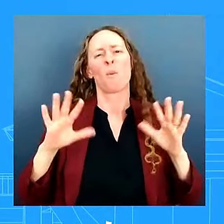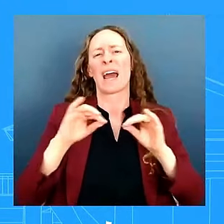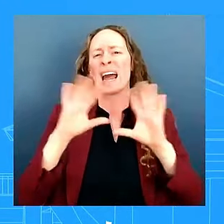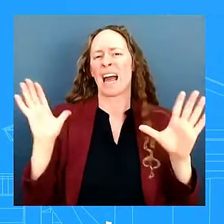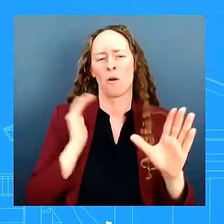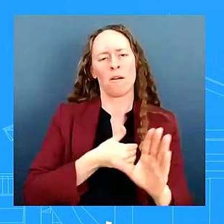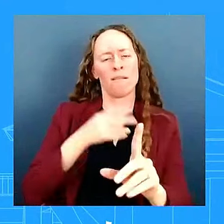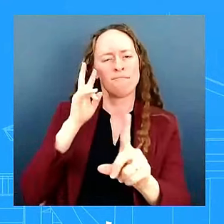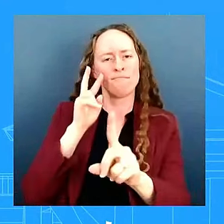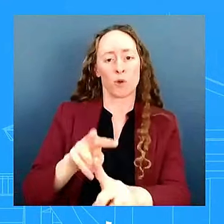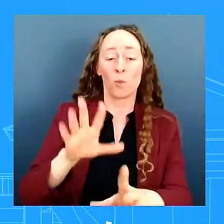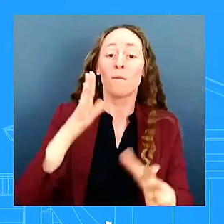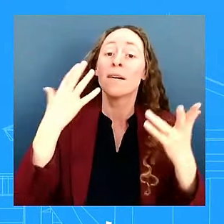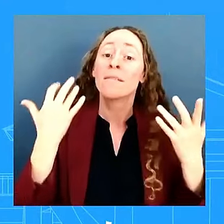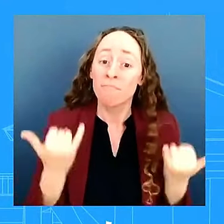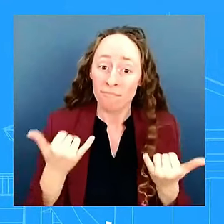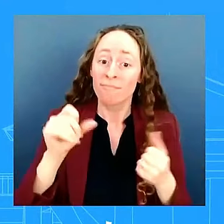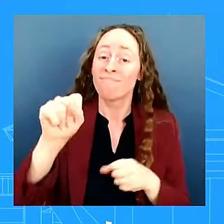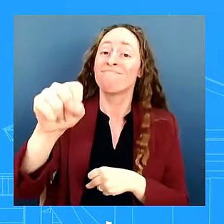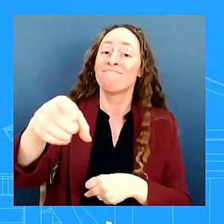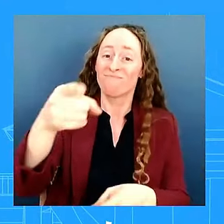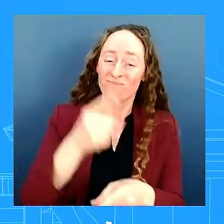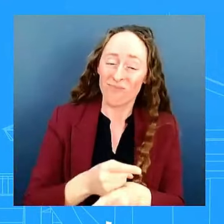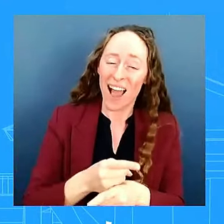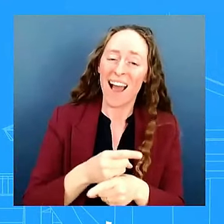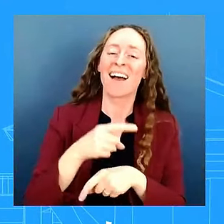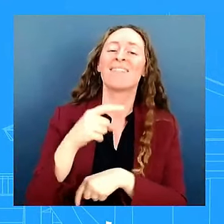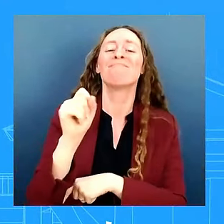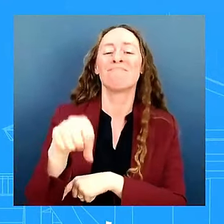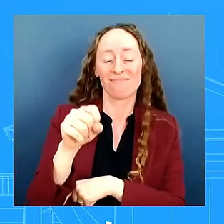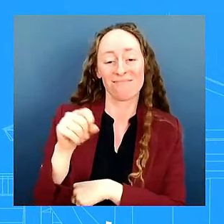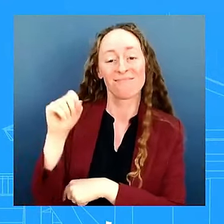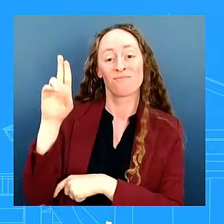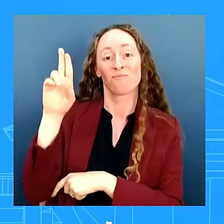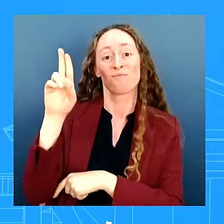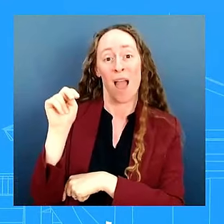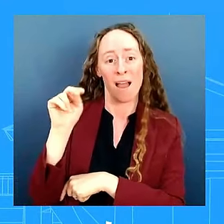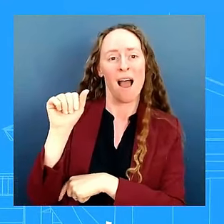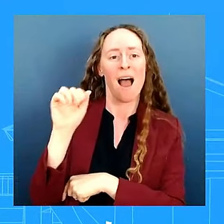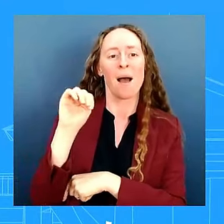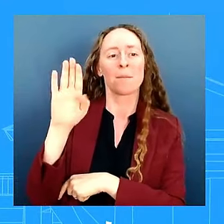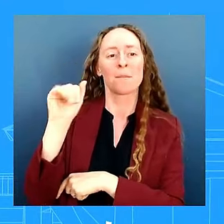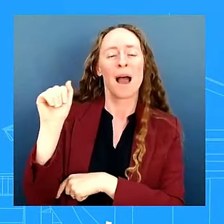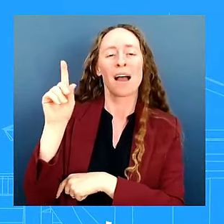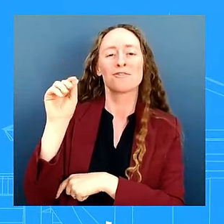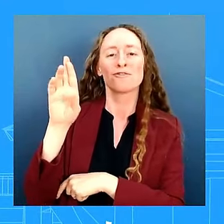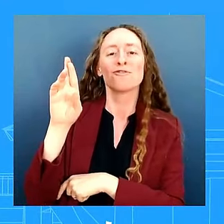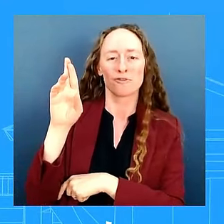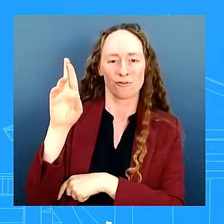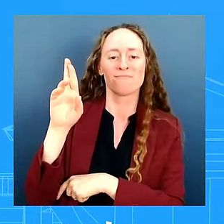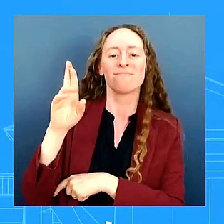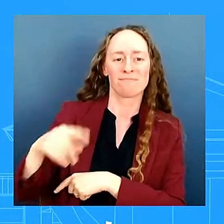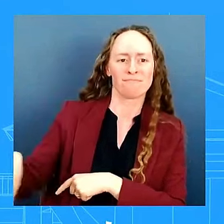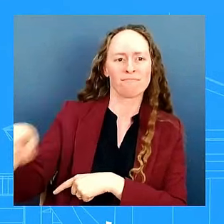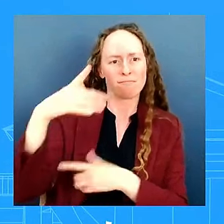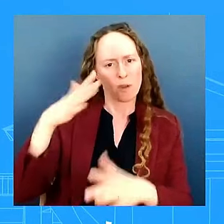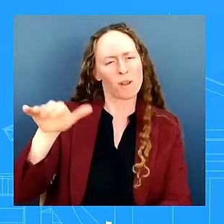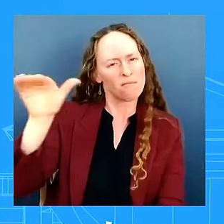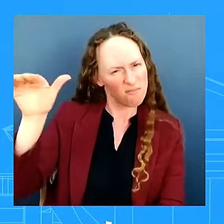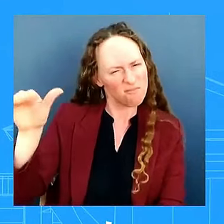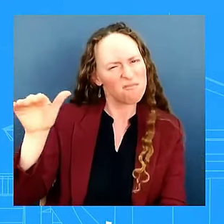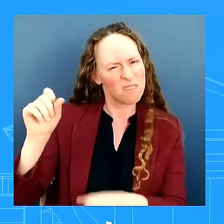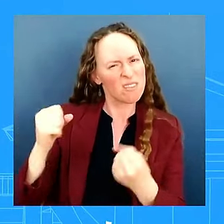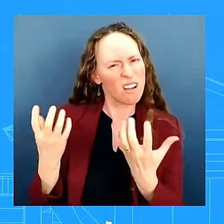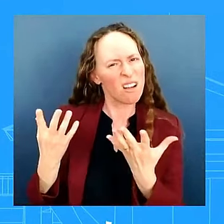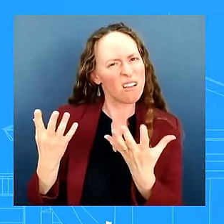uh you saw uh the un ambassador uh the u.s un ambassador uh announce that our support for two